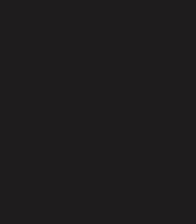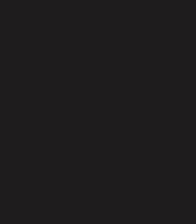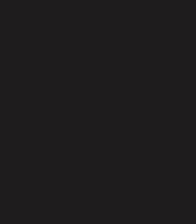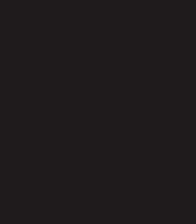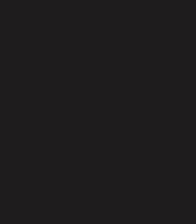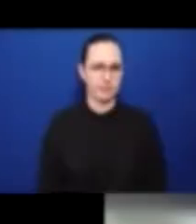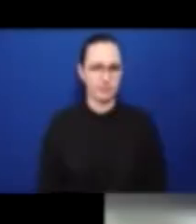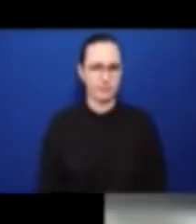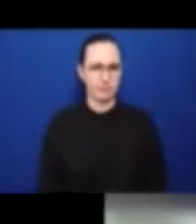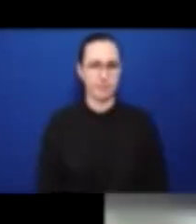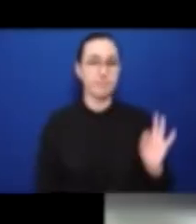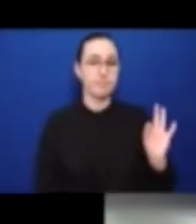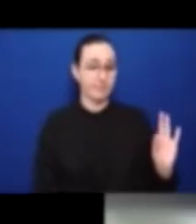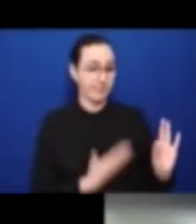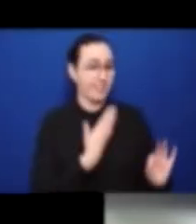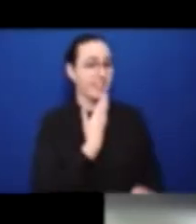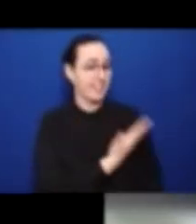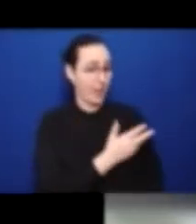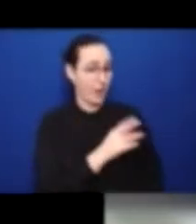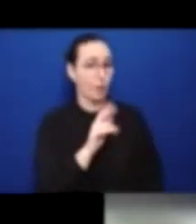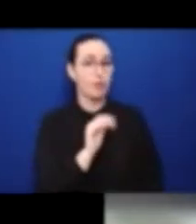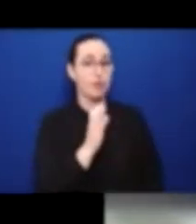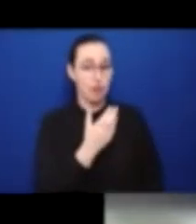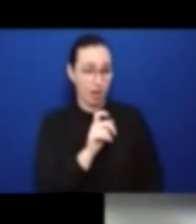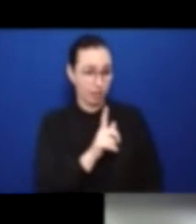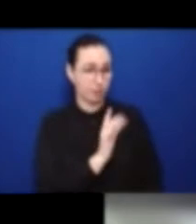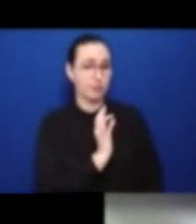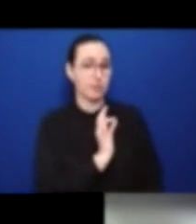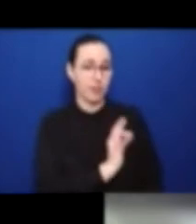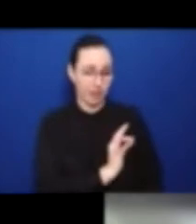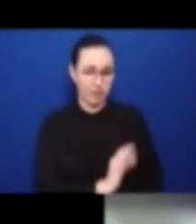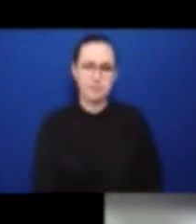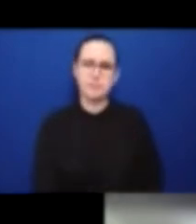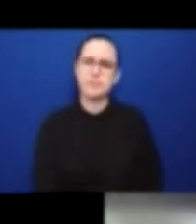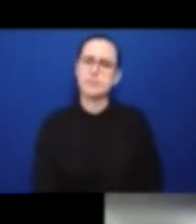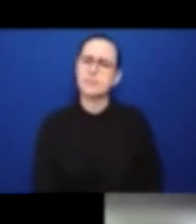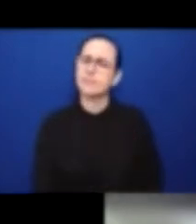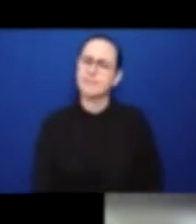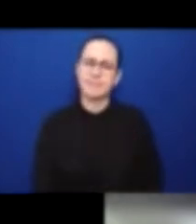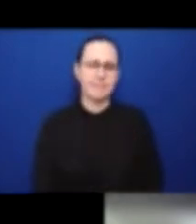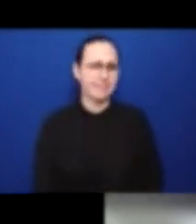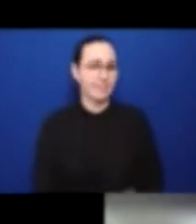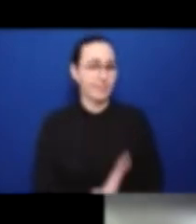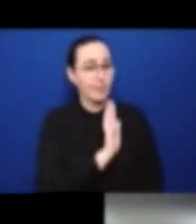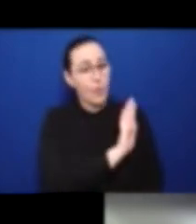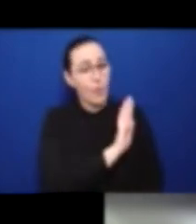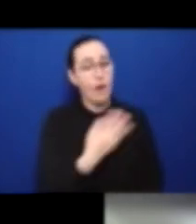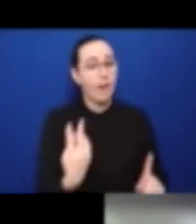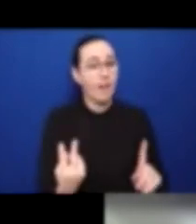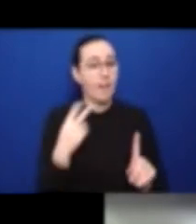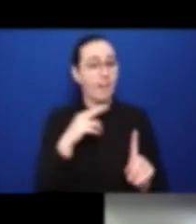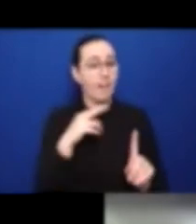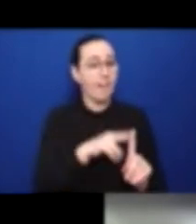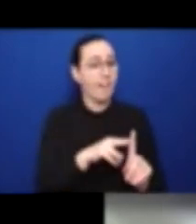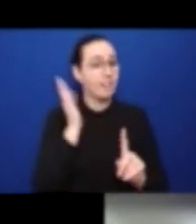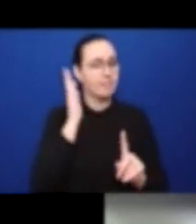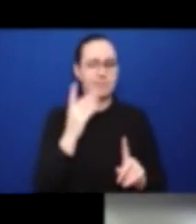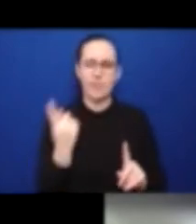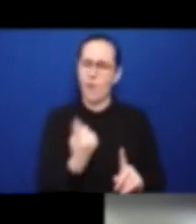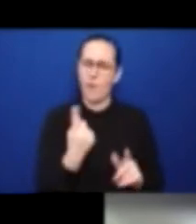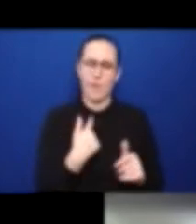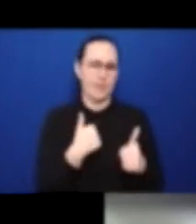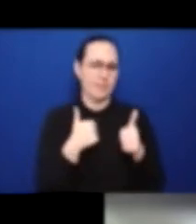It's so good to have, always great to have your perspectives on this. And Rachel has been engaging